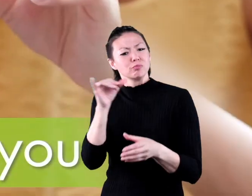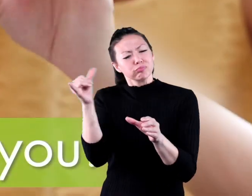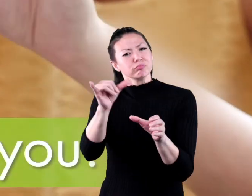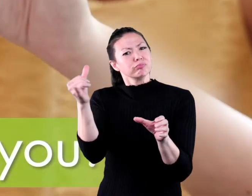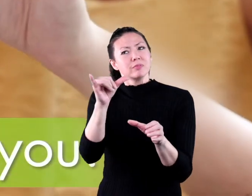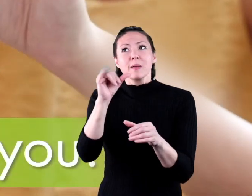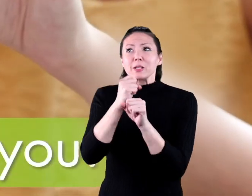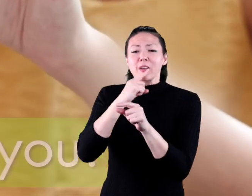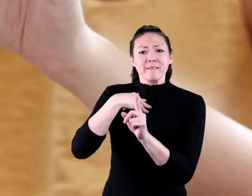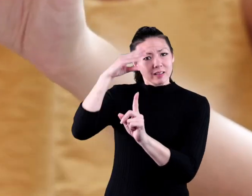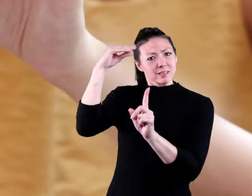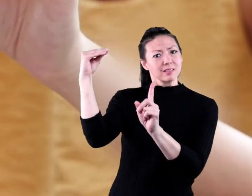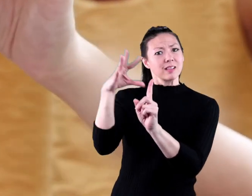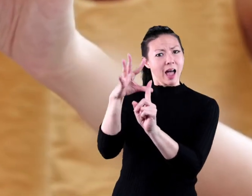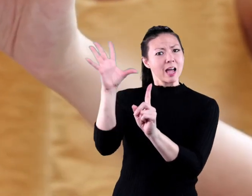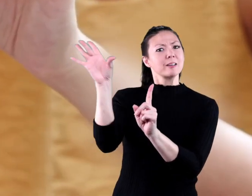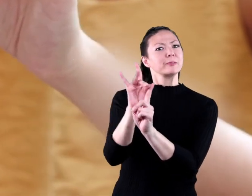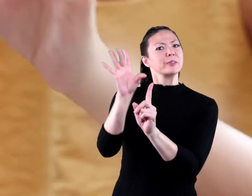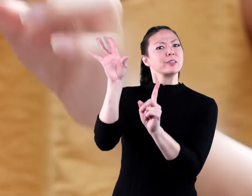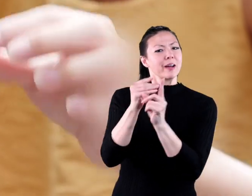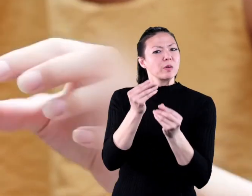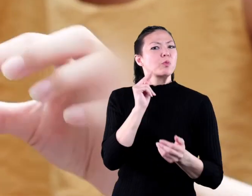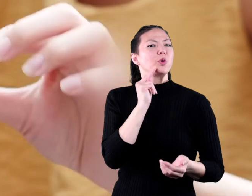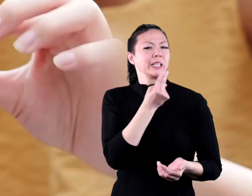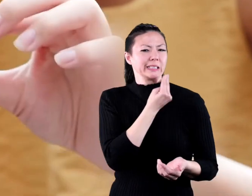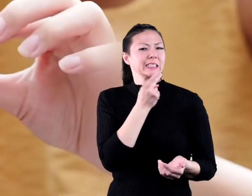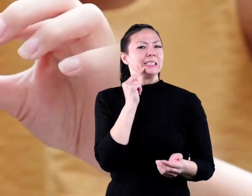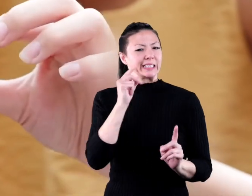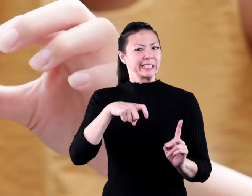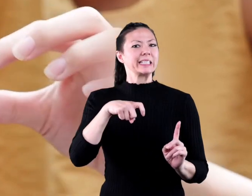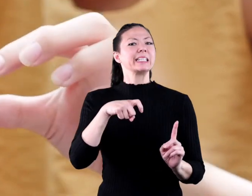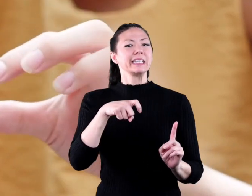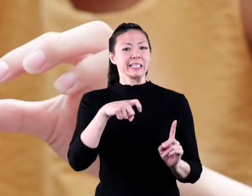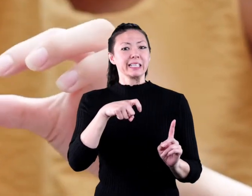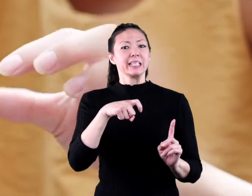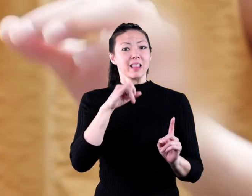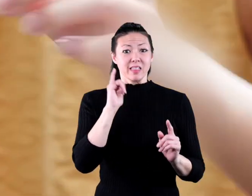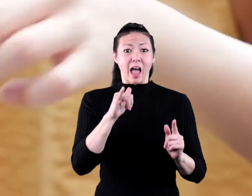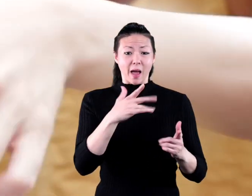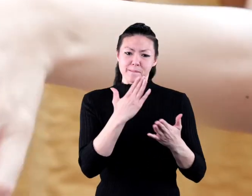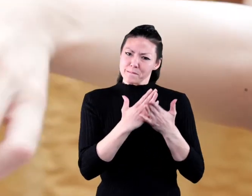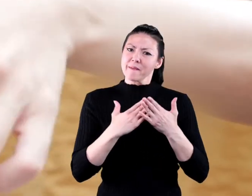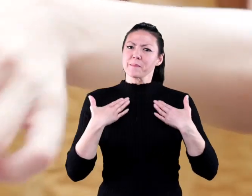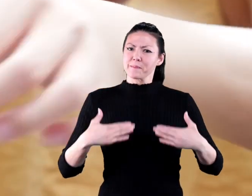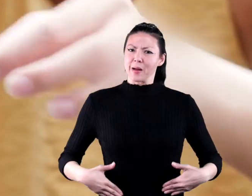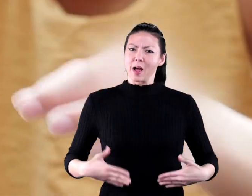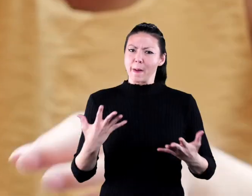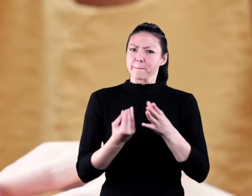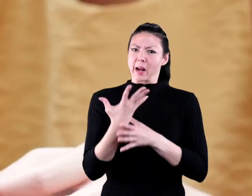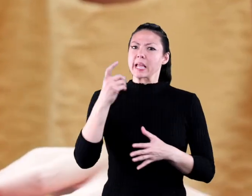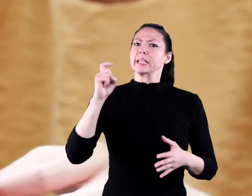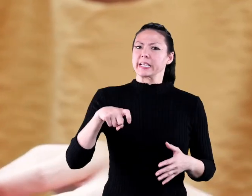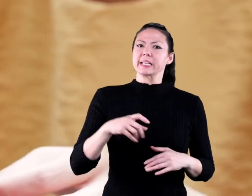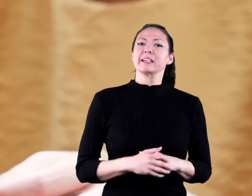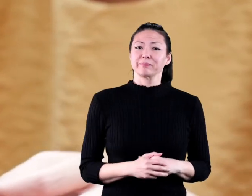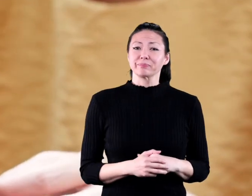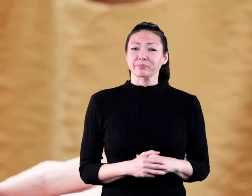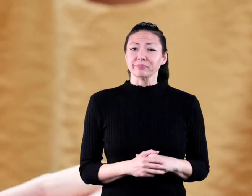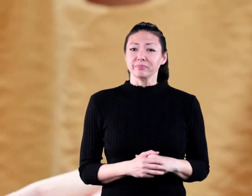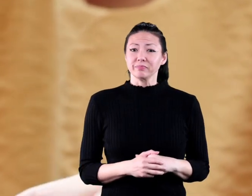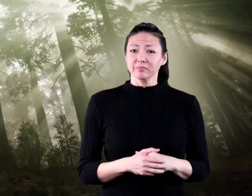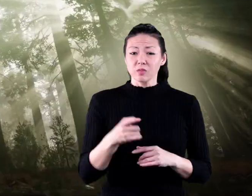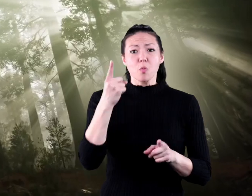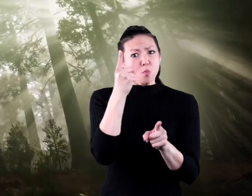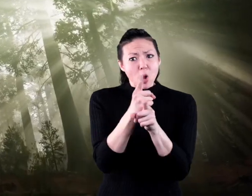enough water, plenty of light and all of the nutrients it needs so that every part of the plant can do its thing.